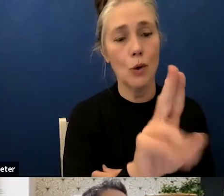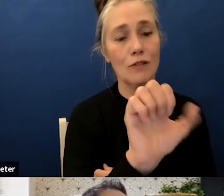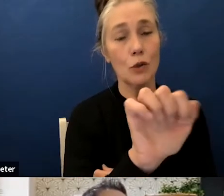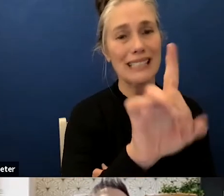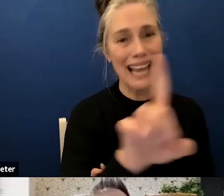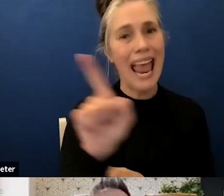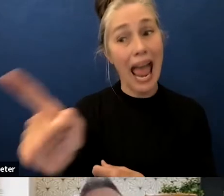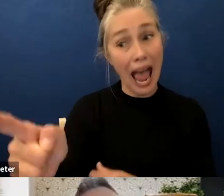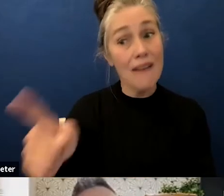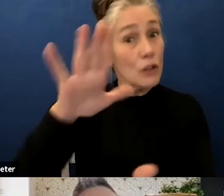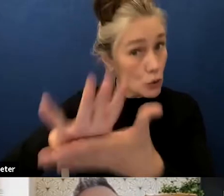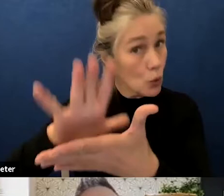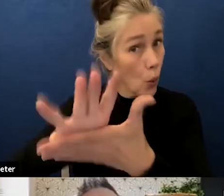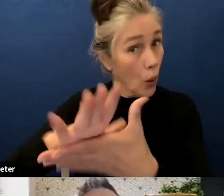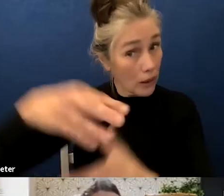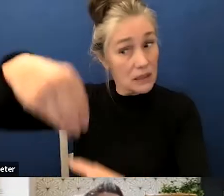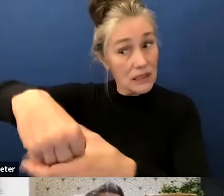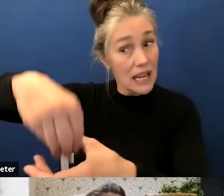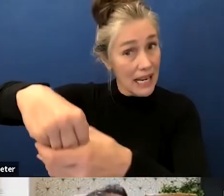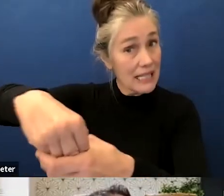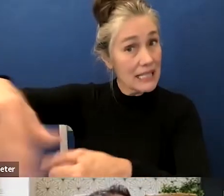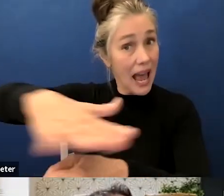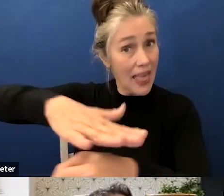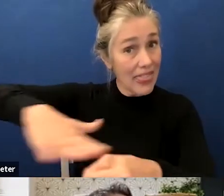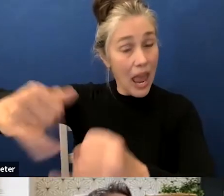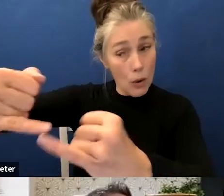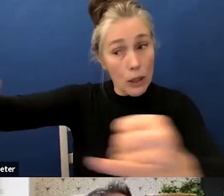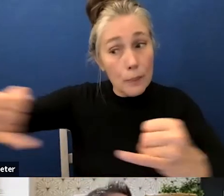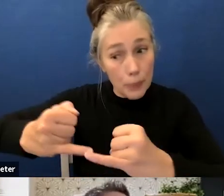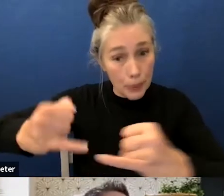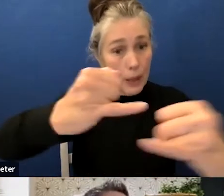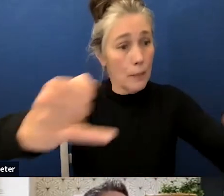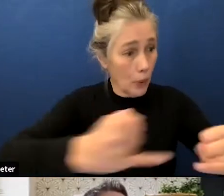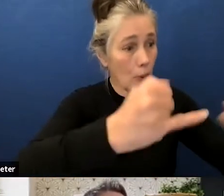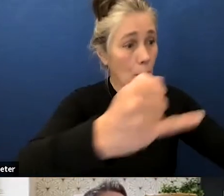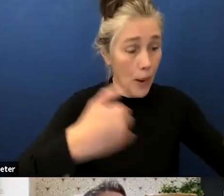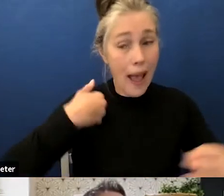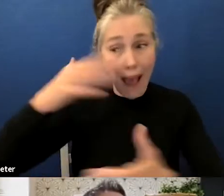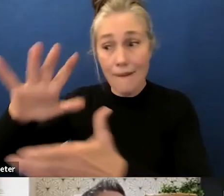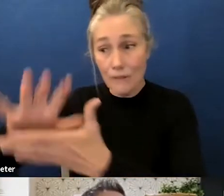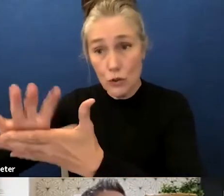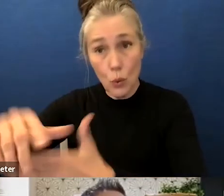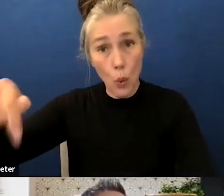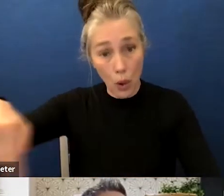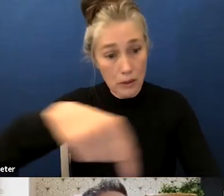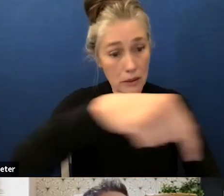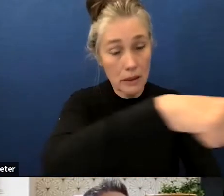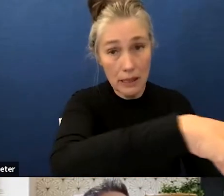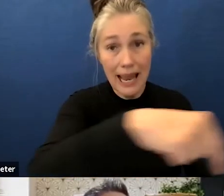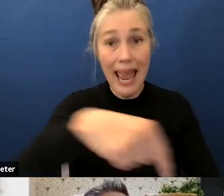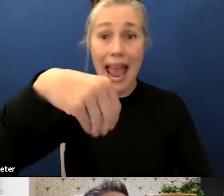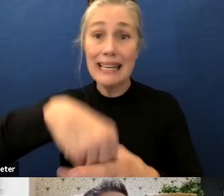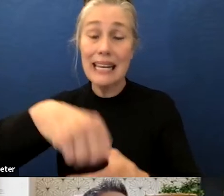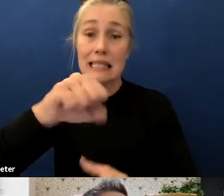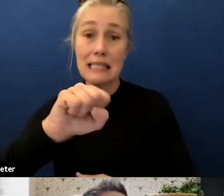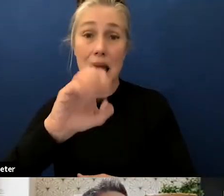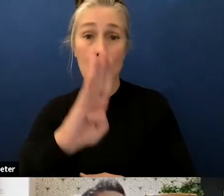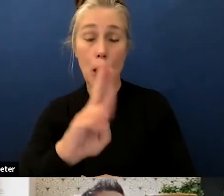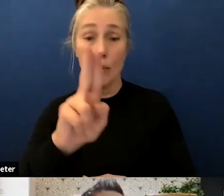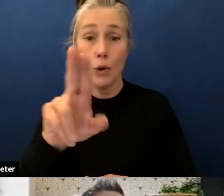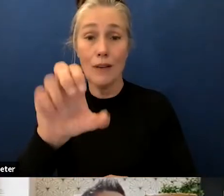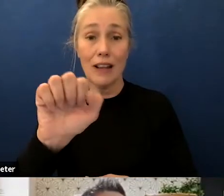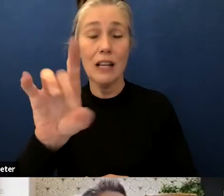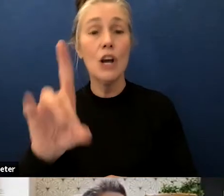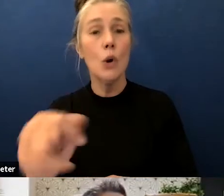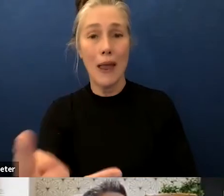school site uh within each of those boundaries there and then within santa barbara unified you did have for